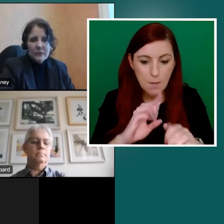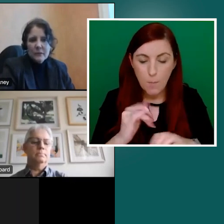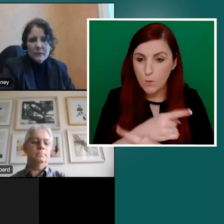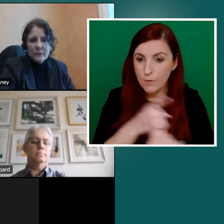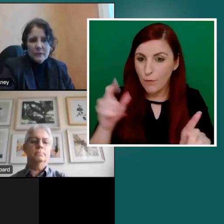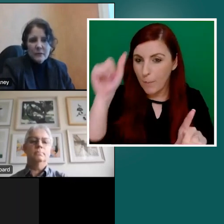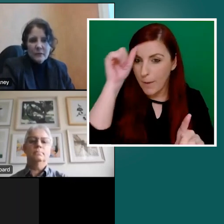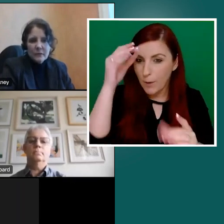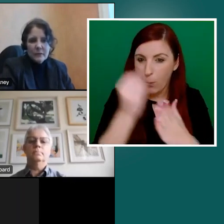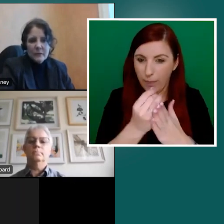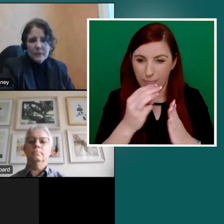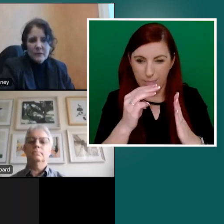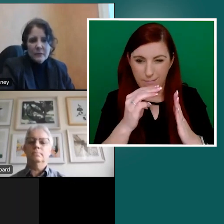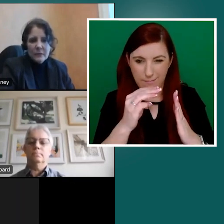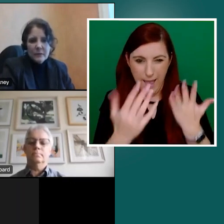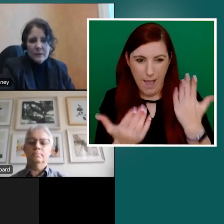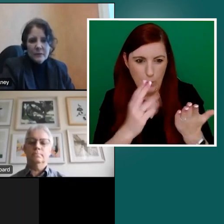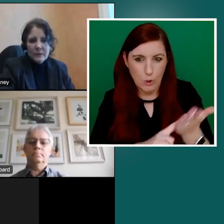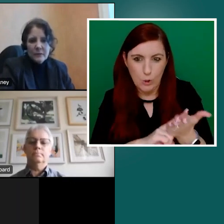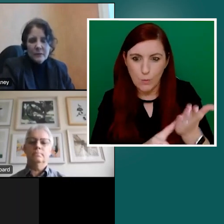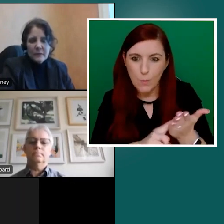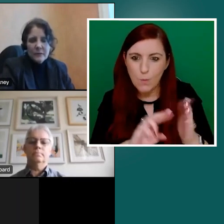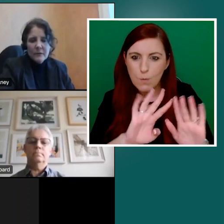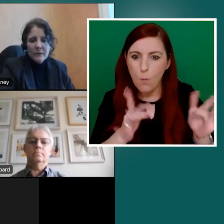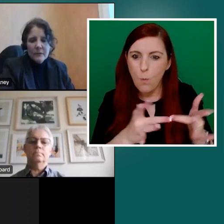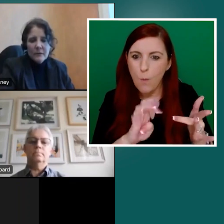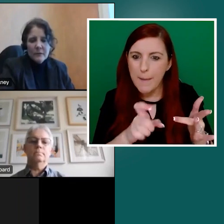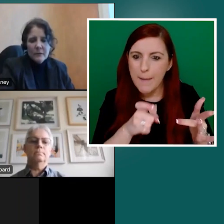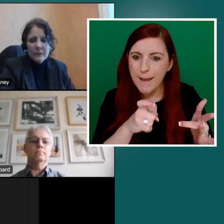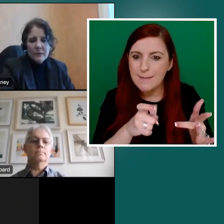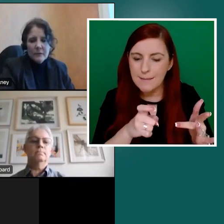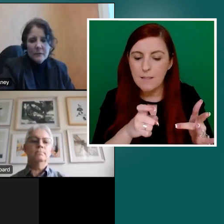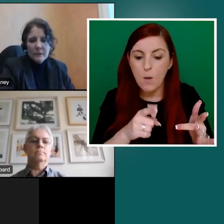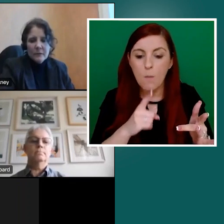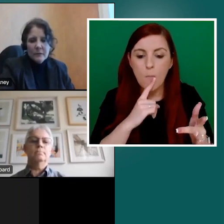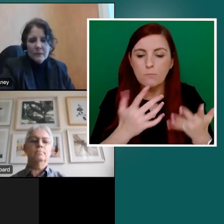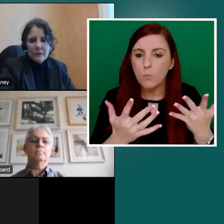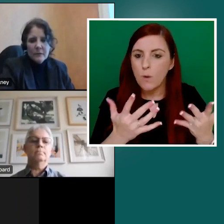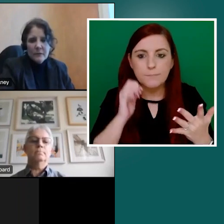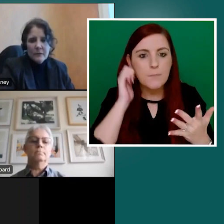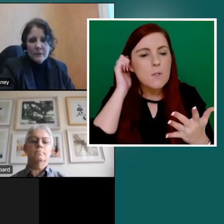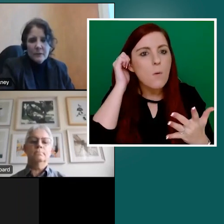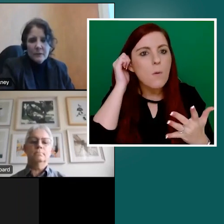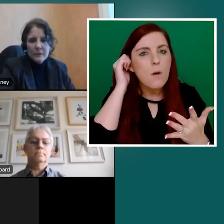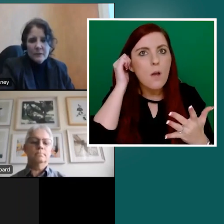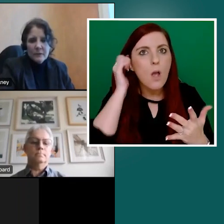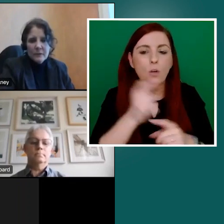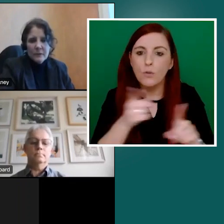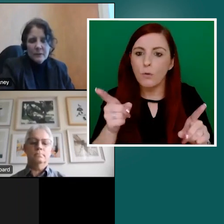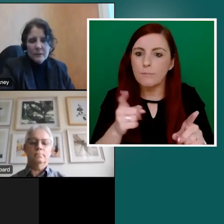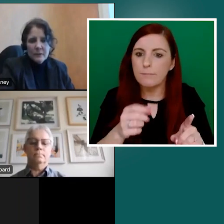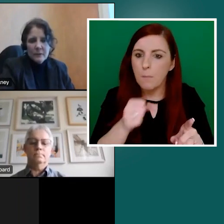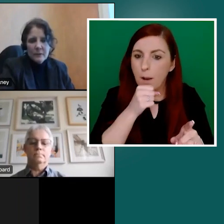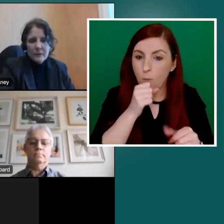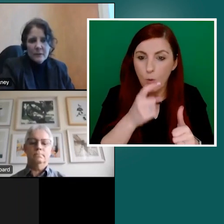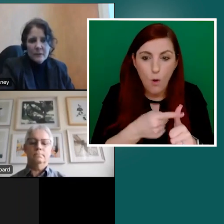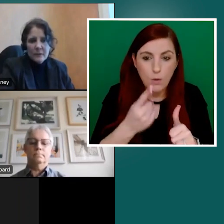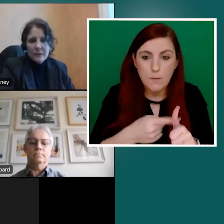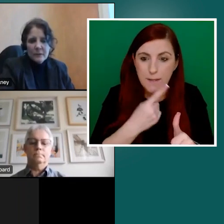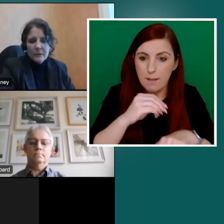familiar with the platform of this stage. Just the practicalities of it for this event are that your microphone is muted by default